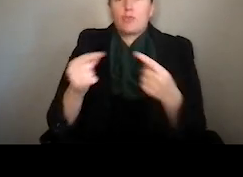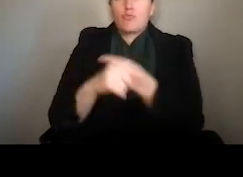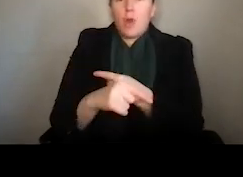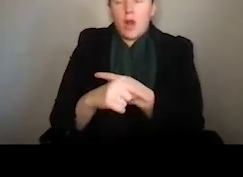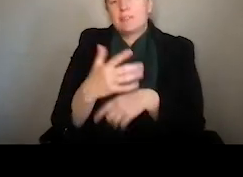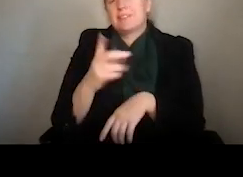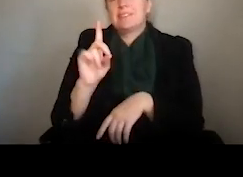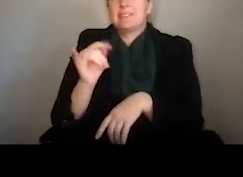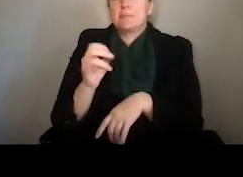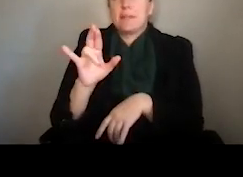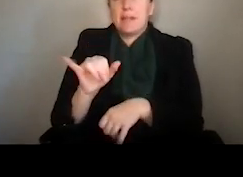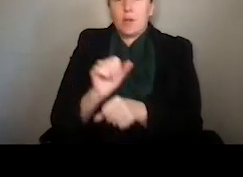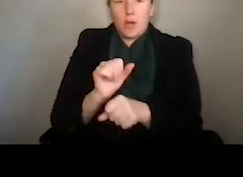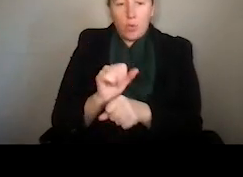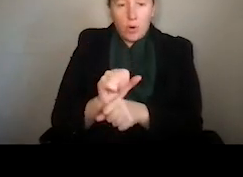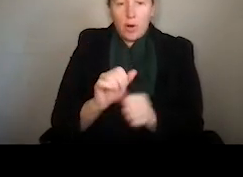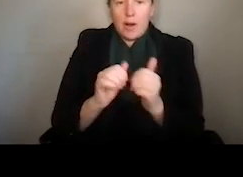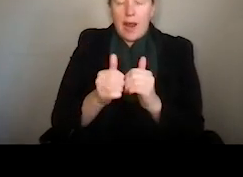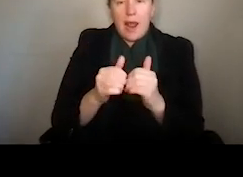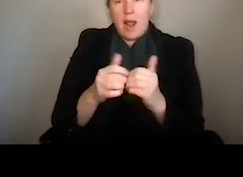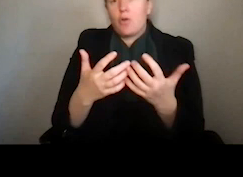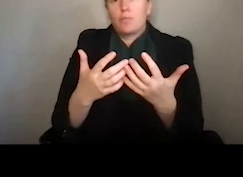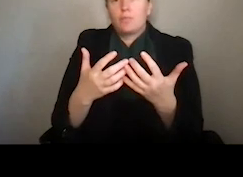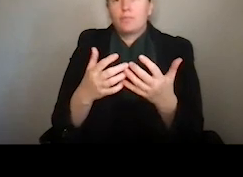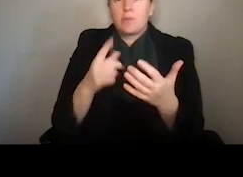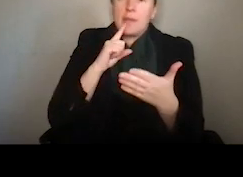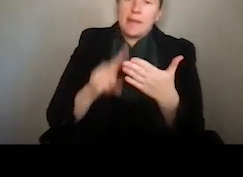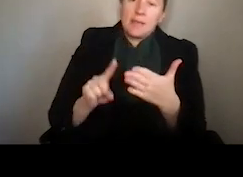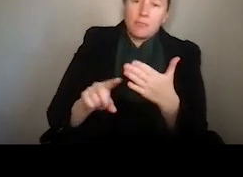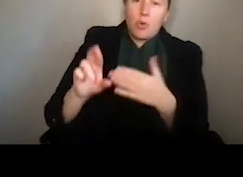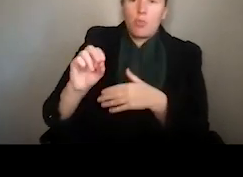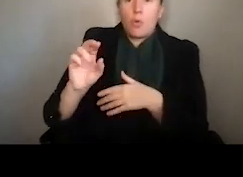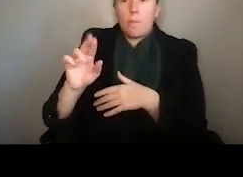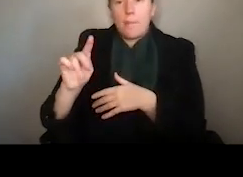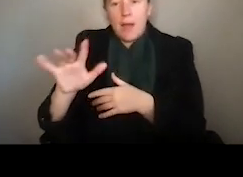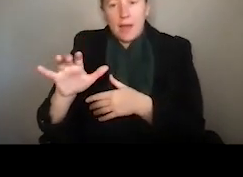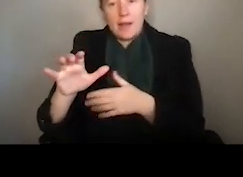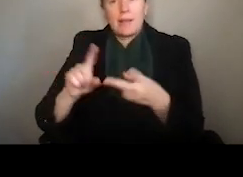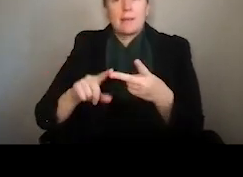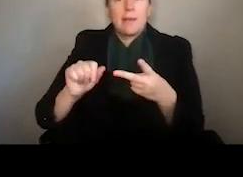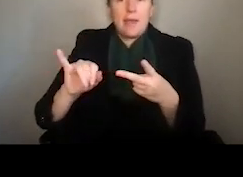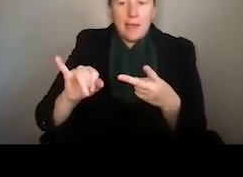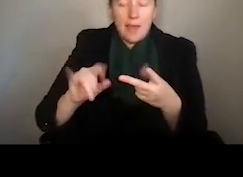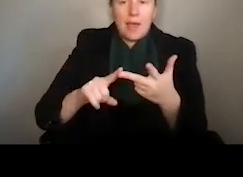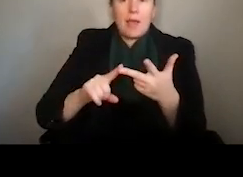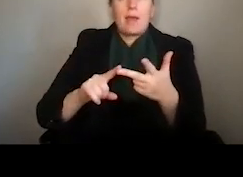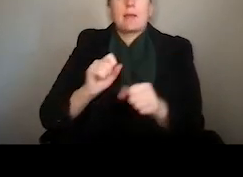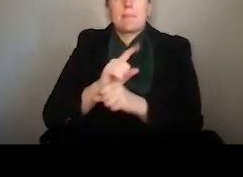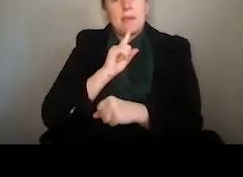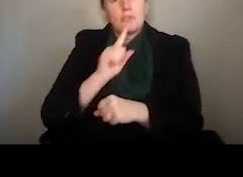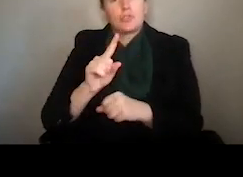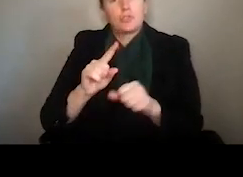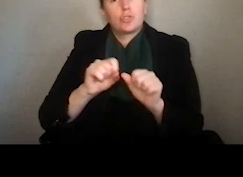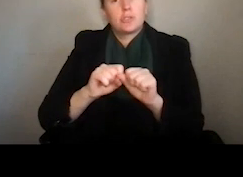technology can extend geoscience research through robotic exploration and AI. Along with ensuring societal needs are met through